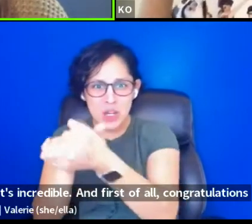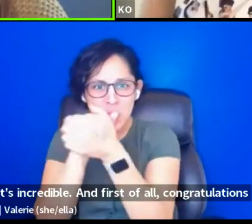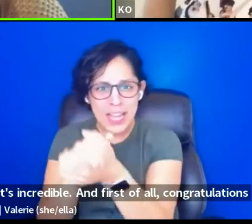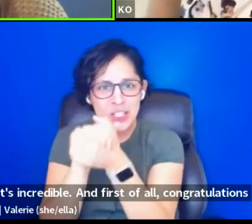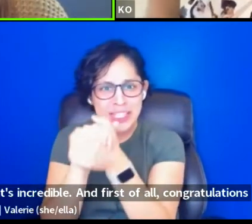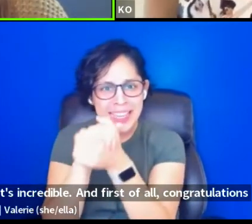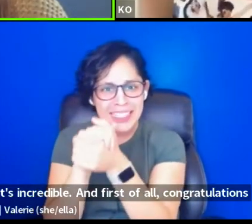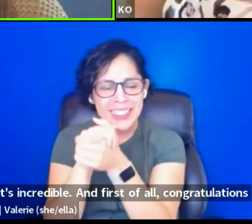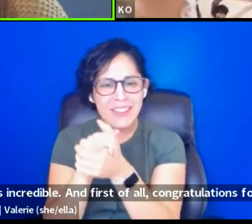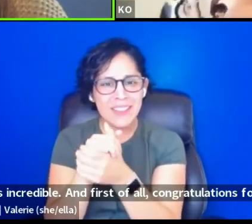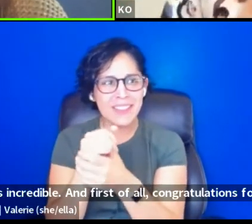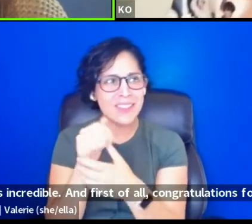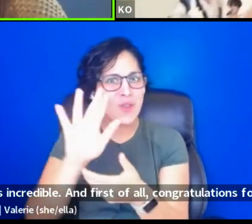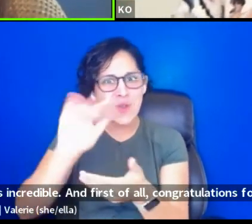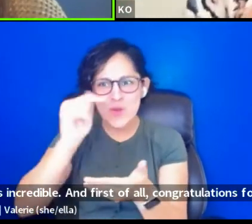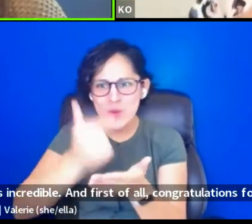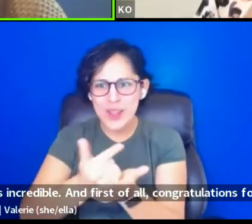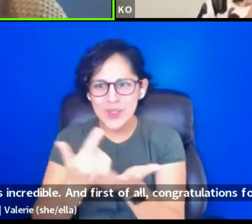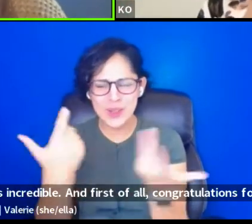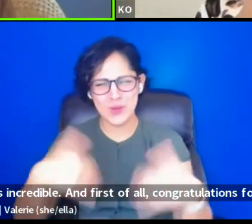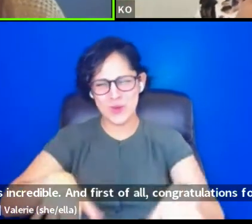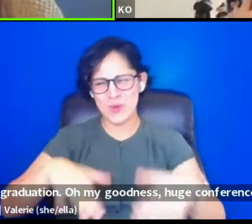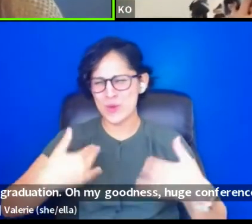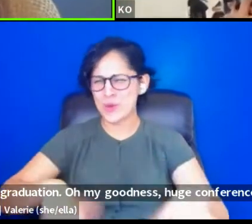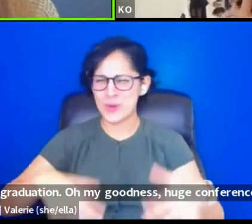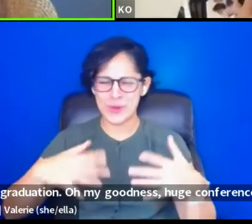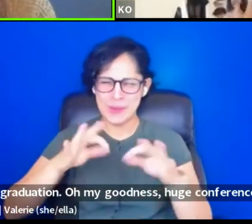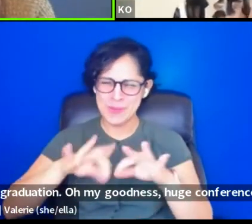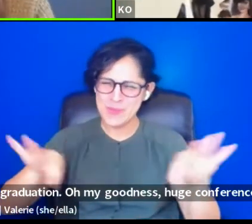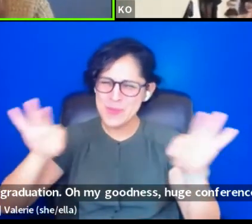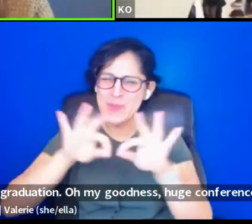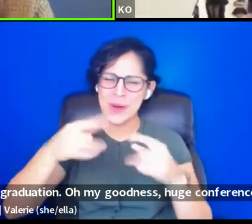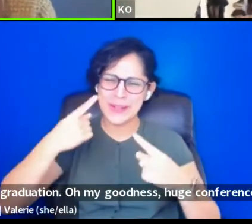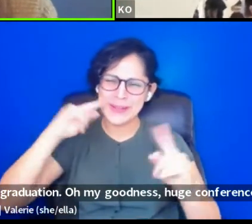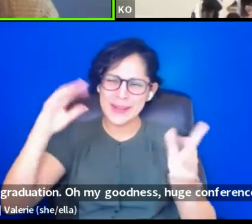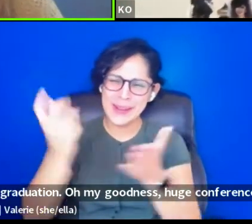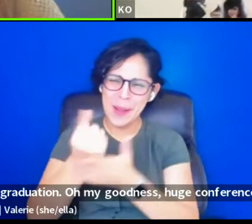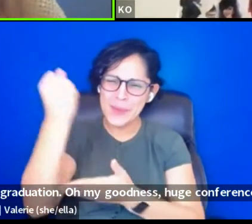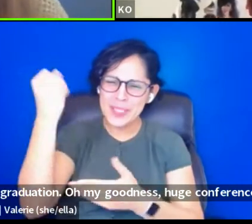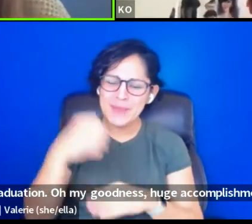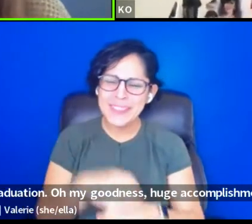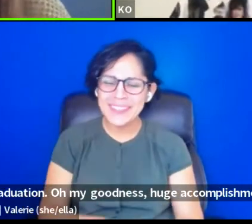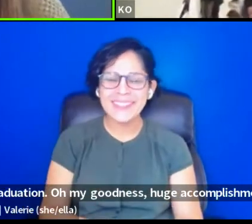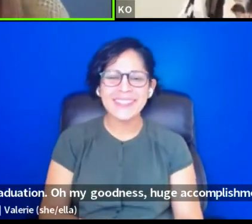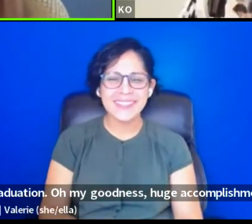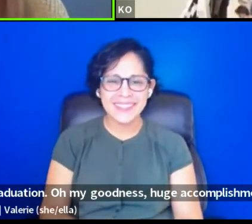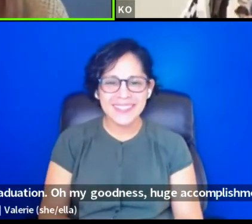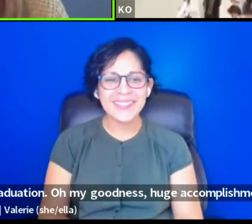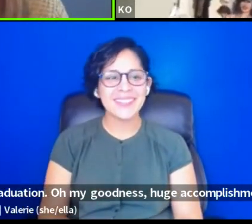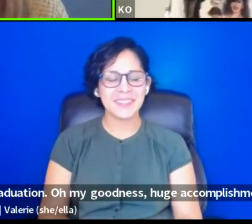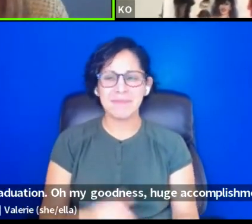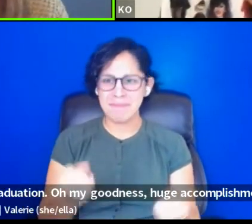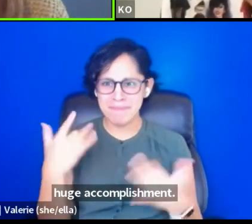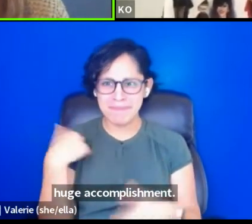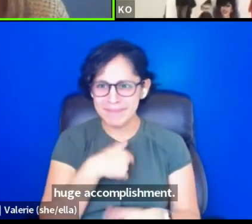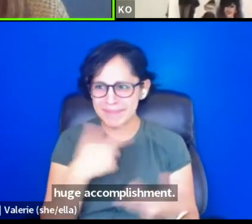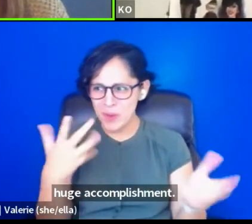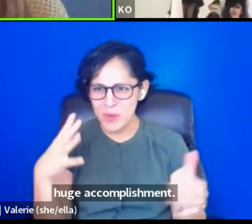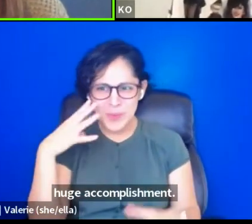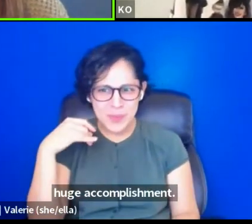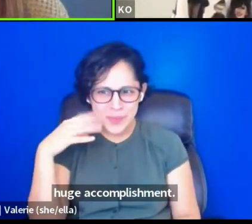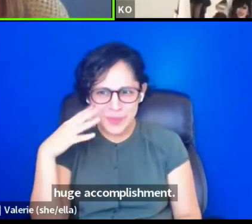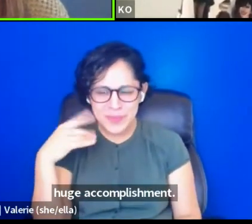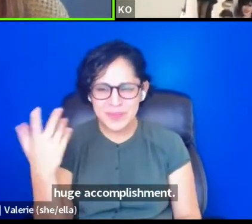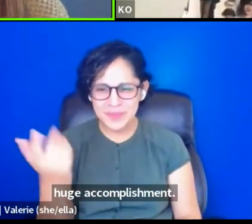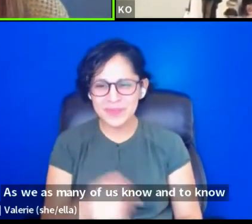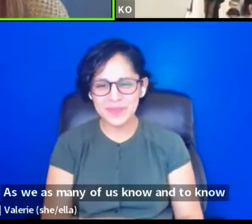graduation. Oh my goodness. Huge accomplishment, huge accomplishment as we, as many of us know. And to know that